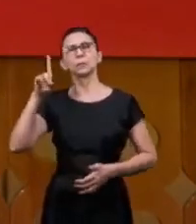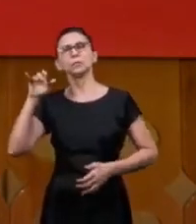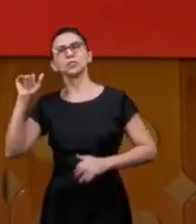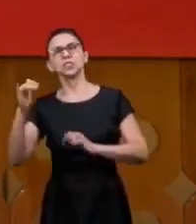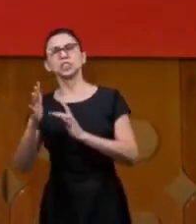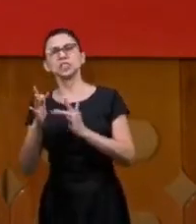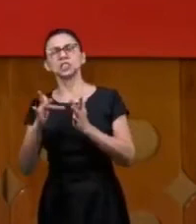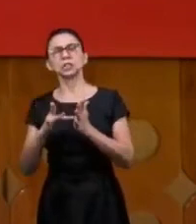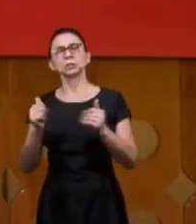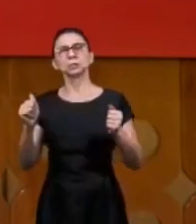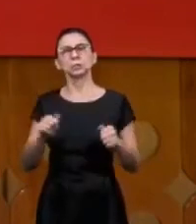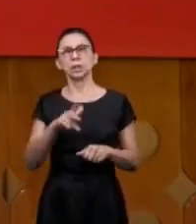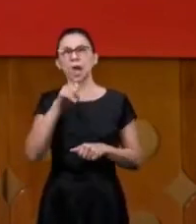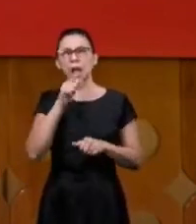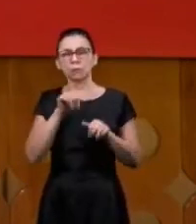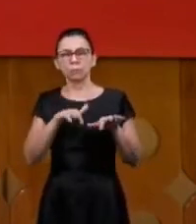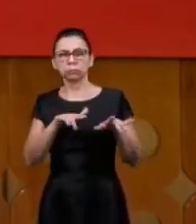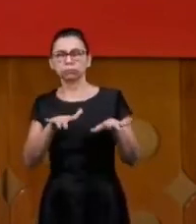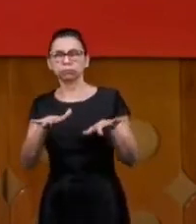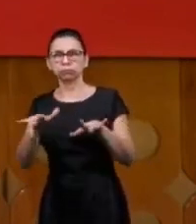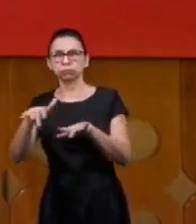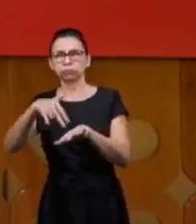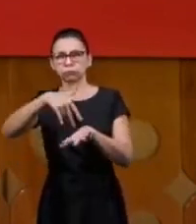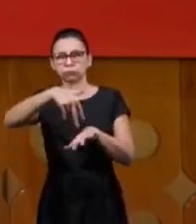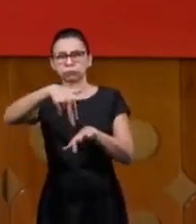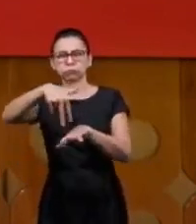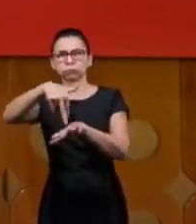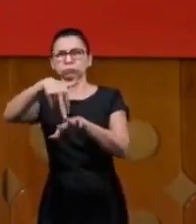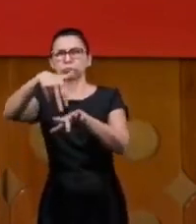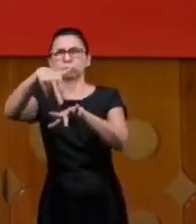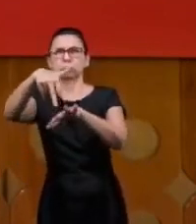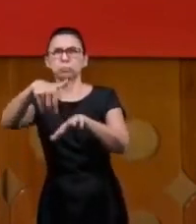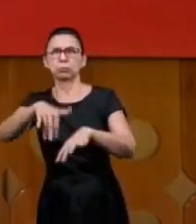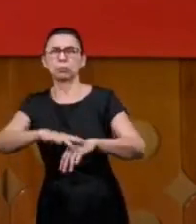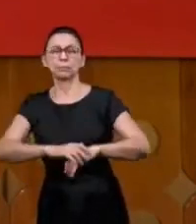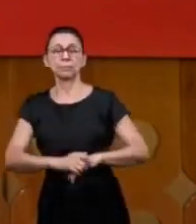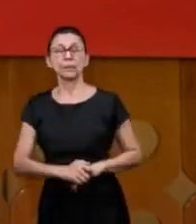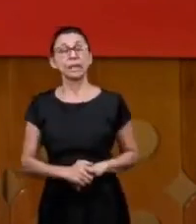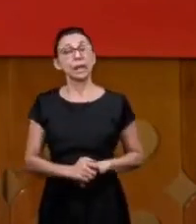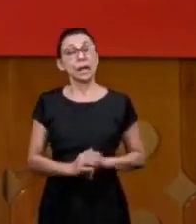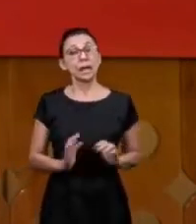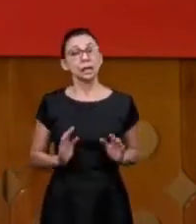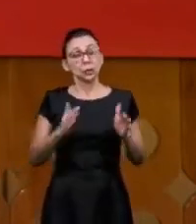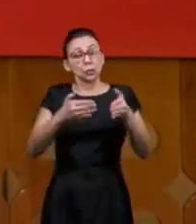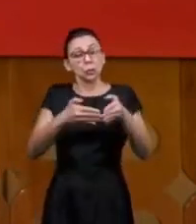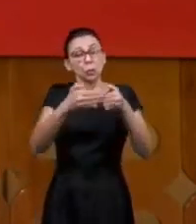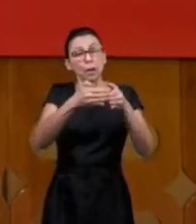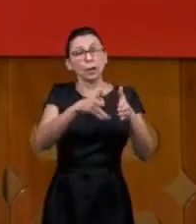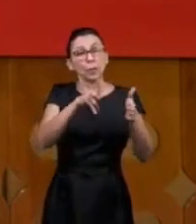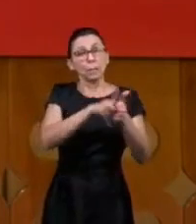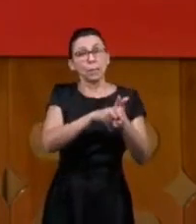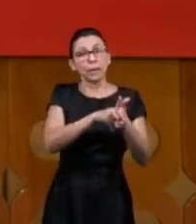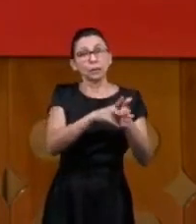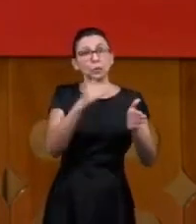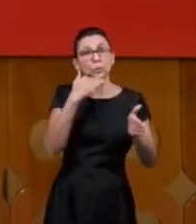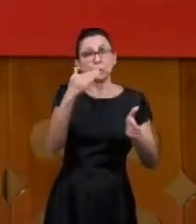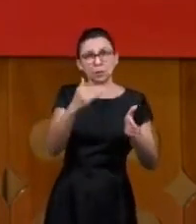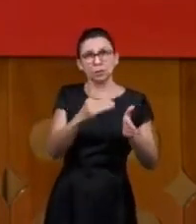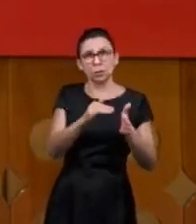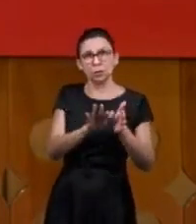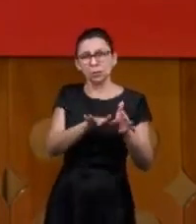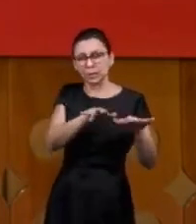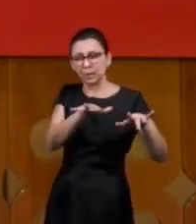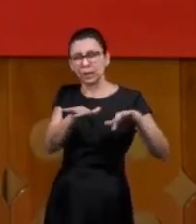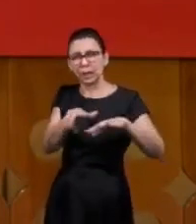Jesus was walking on the water and Peter asked to leave the boat to go to where Jesus was he wanted to walk alone and Jesus said come come